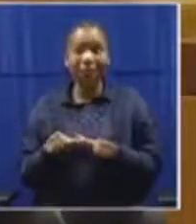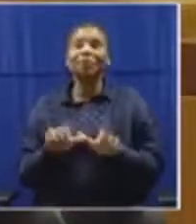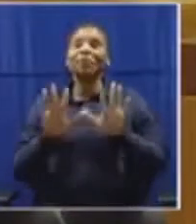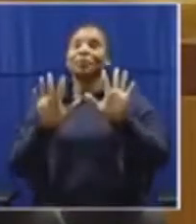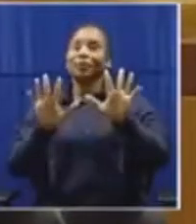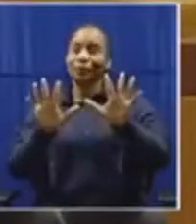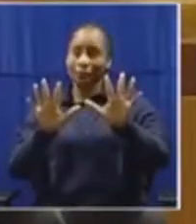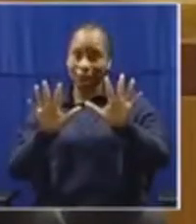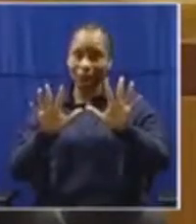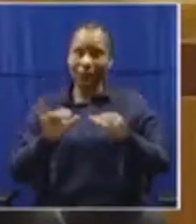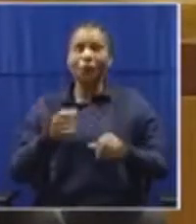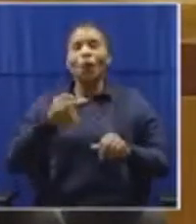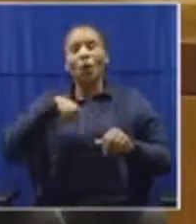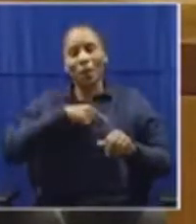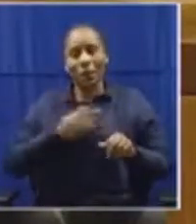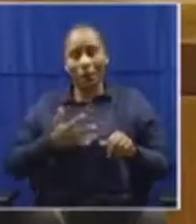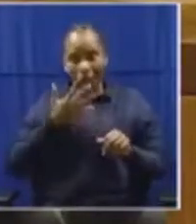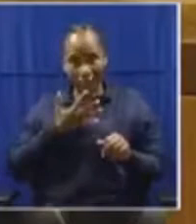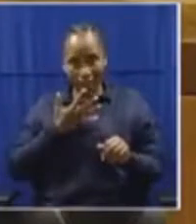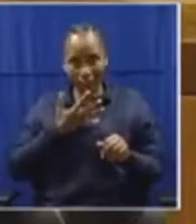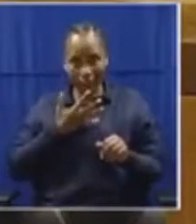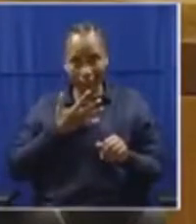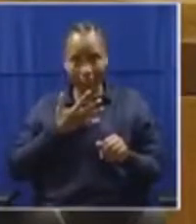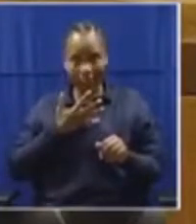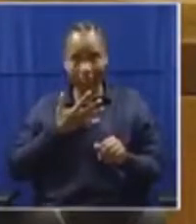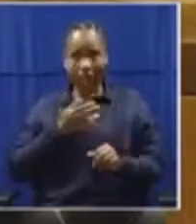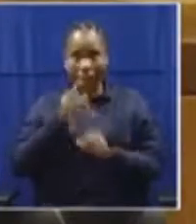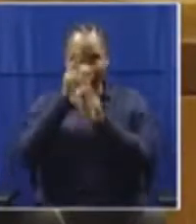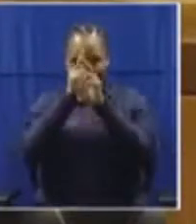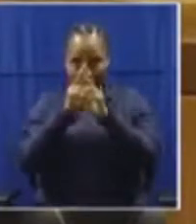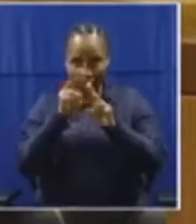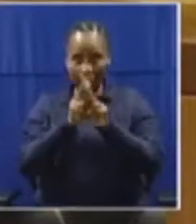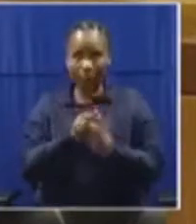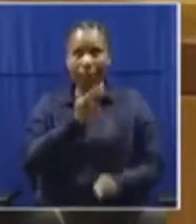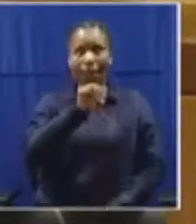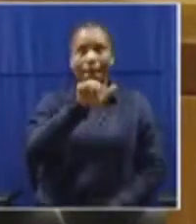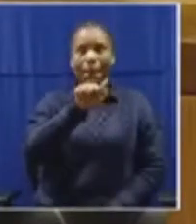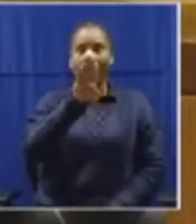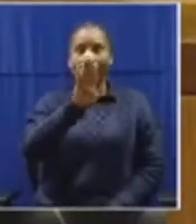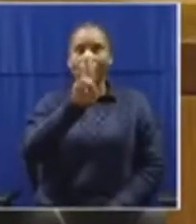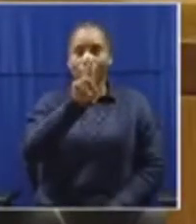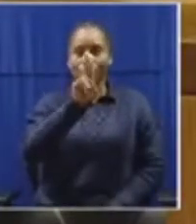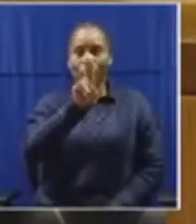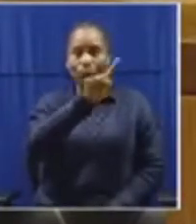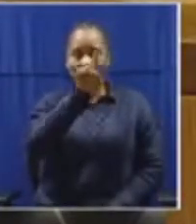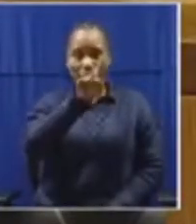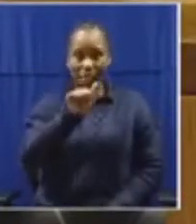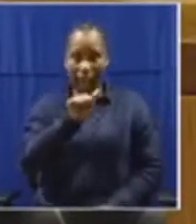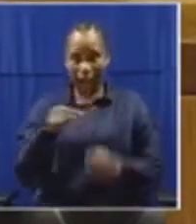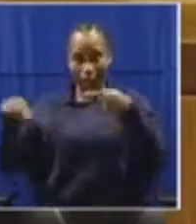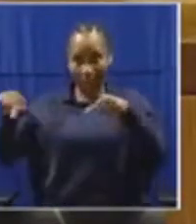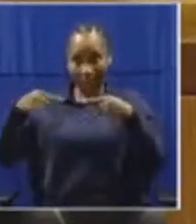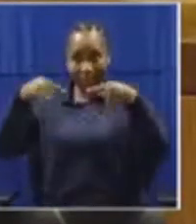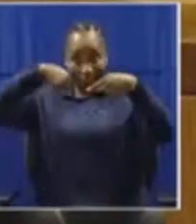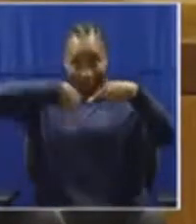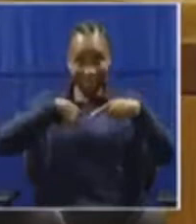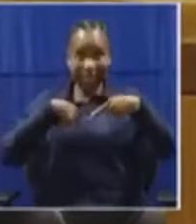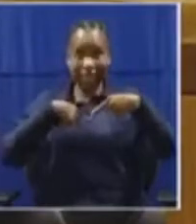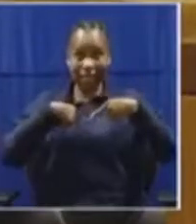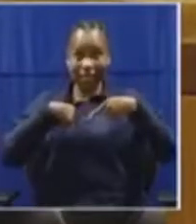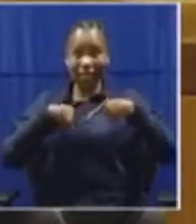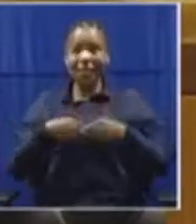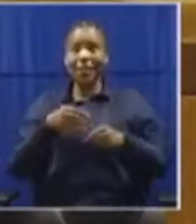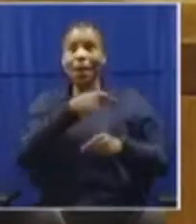do we want, when Honorable Mabuza contests me, as President of the